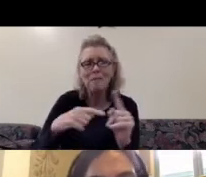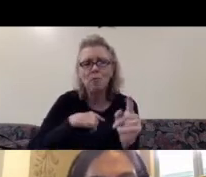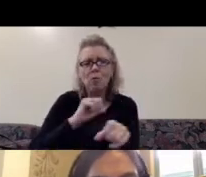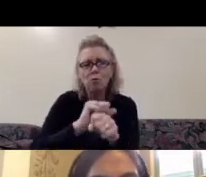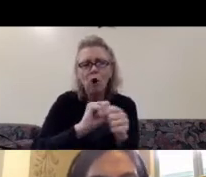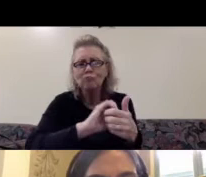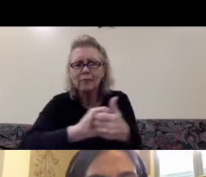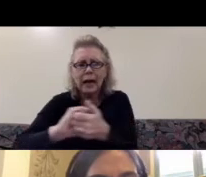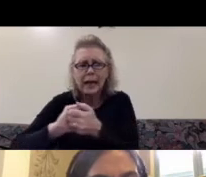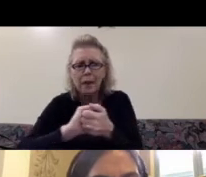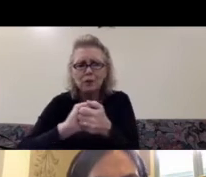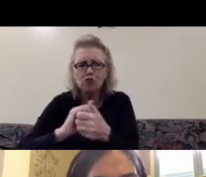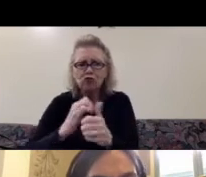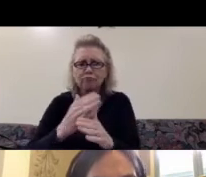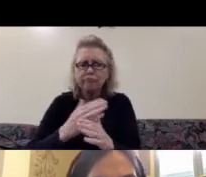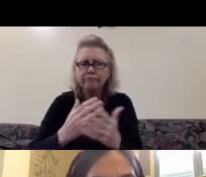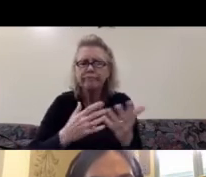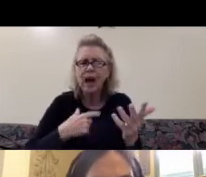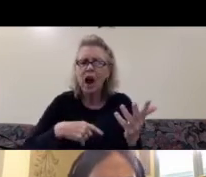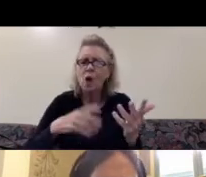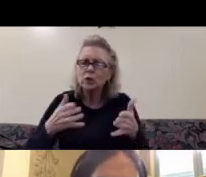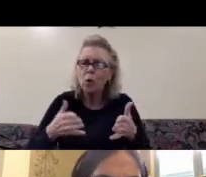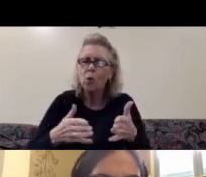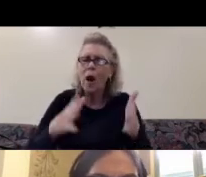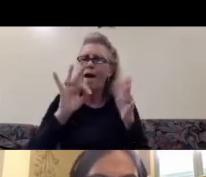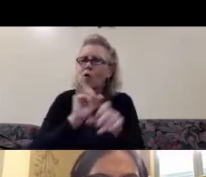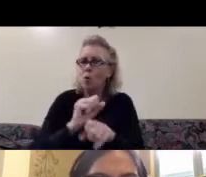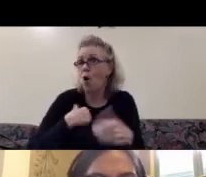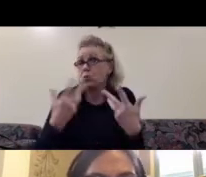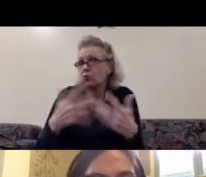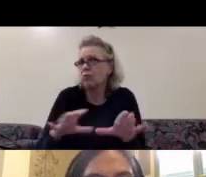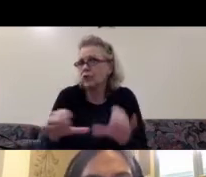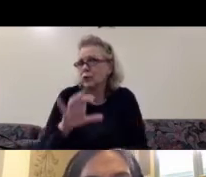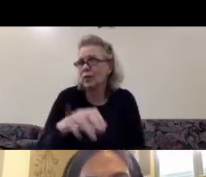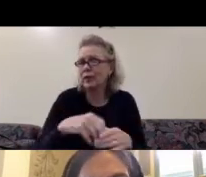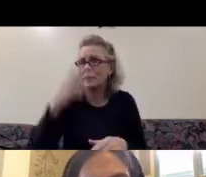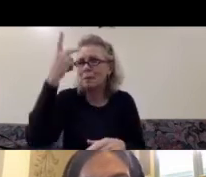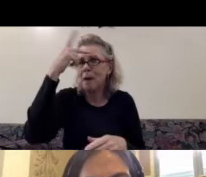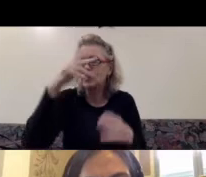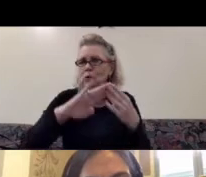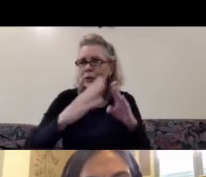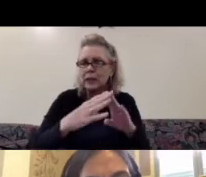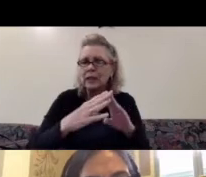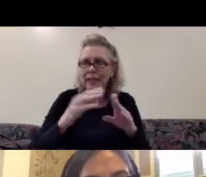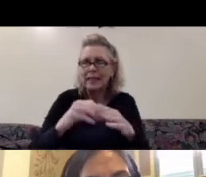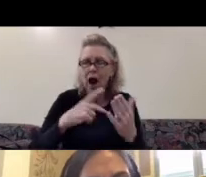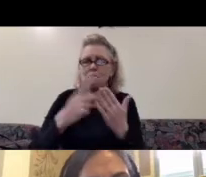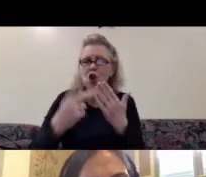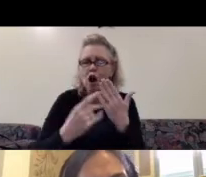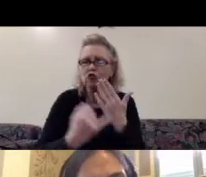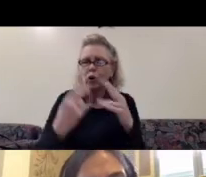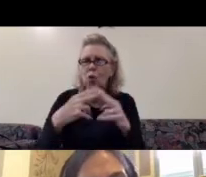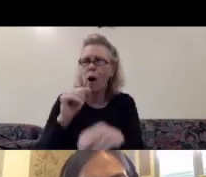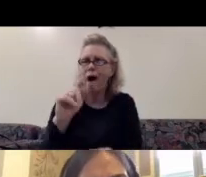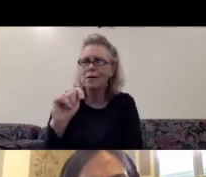that it was a way of working I was already doing in Mexico City in a project called Atlas. The experience